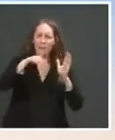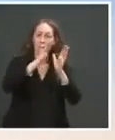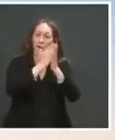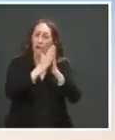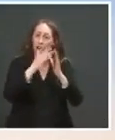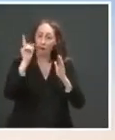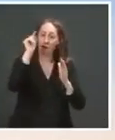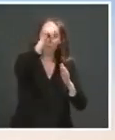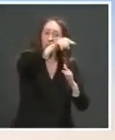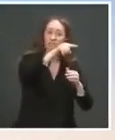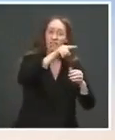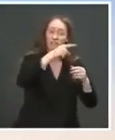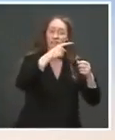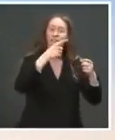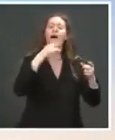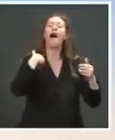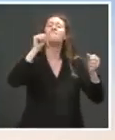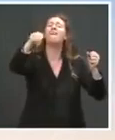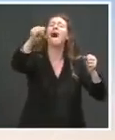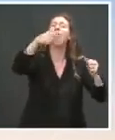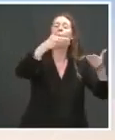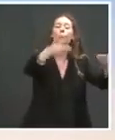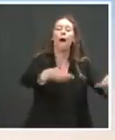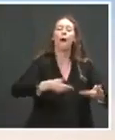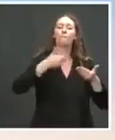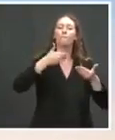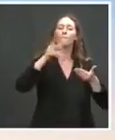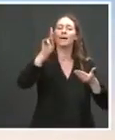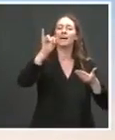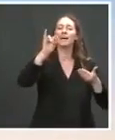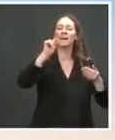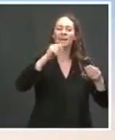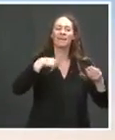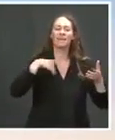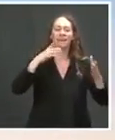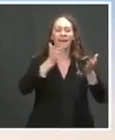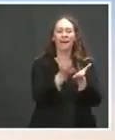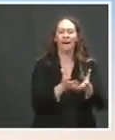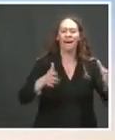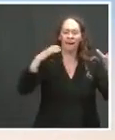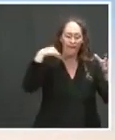2019 children's book, Superheroes are Everywhere. I'd have to certainly check on that. Here, it's a good book. And then...